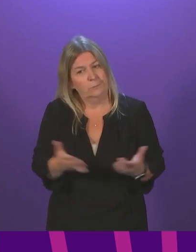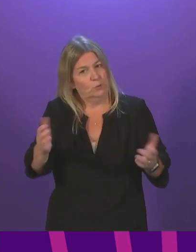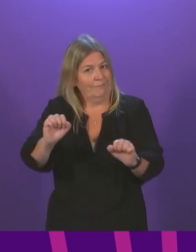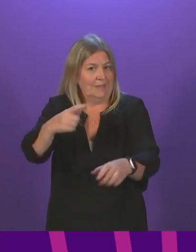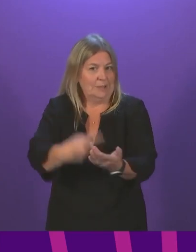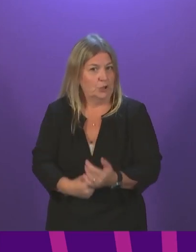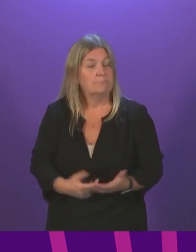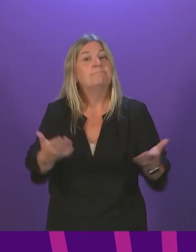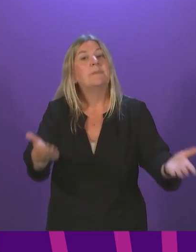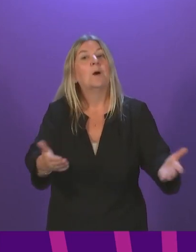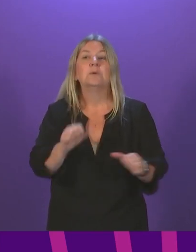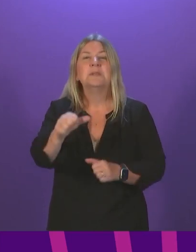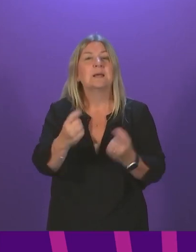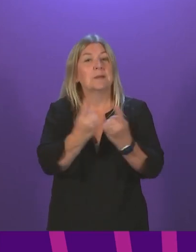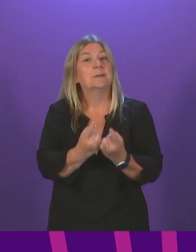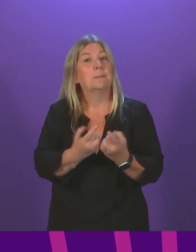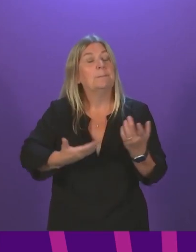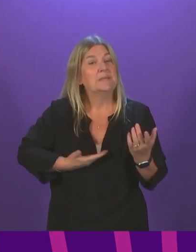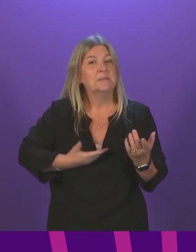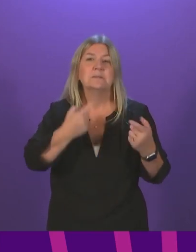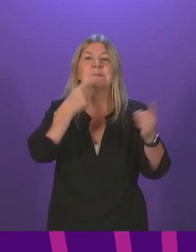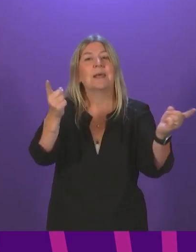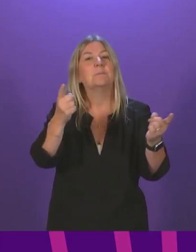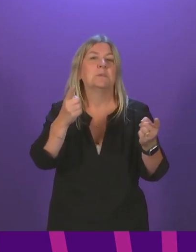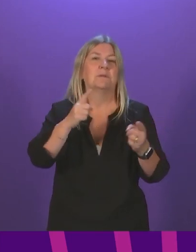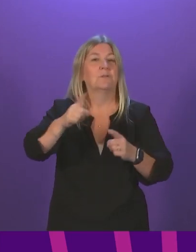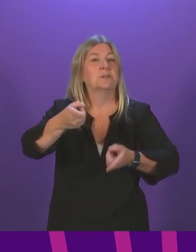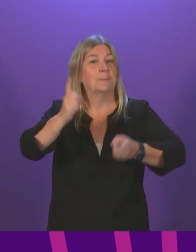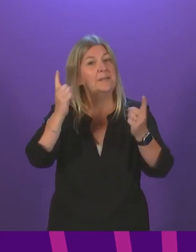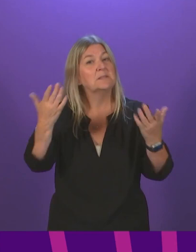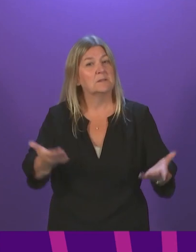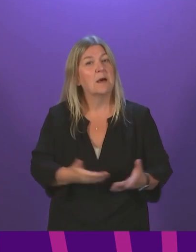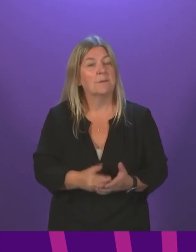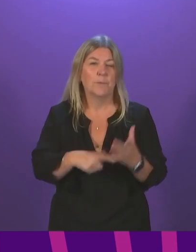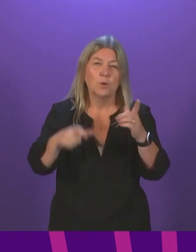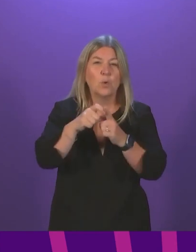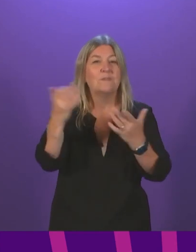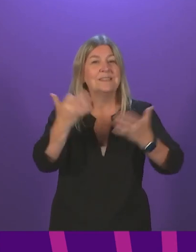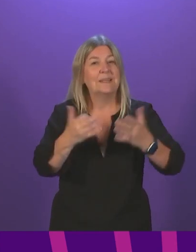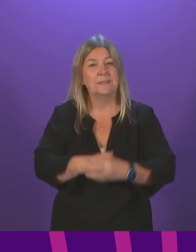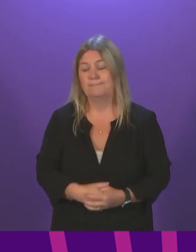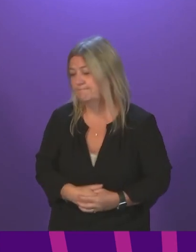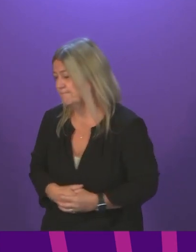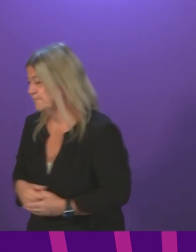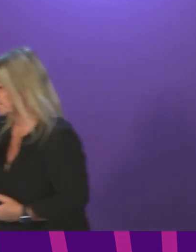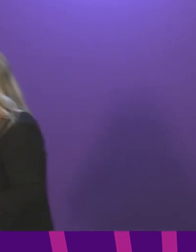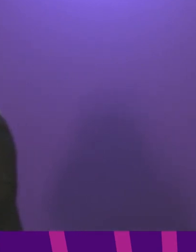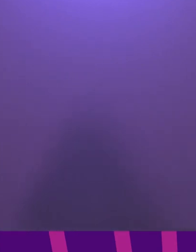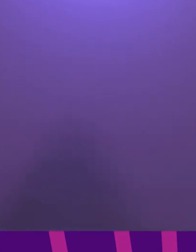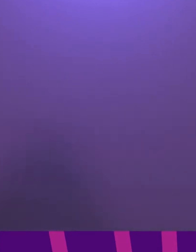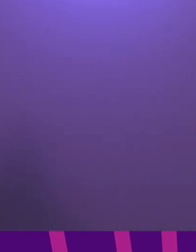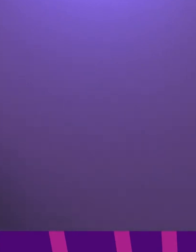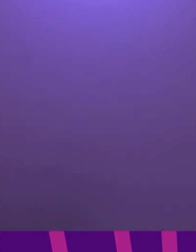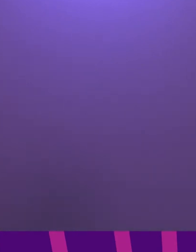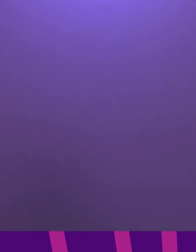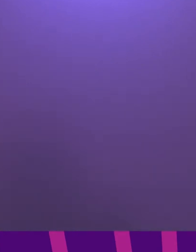I now moved on to the next item of business, which is a statement by Nicola Sturgeon on COVID-19 update. The First Minister's